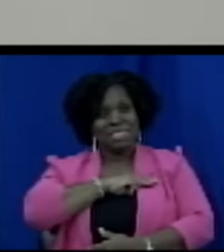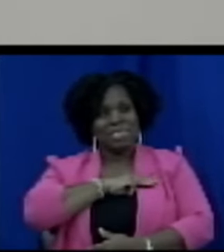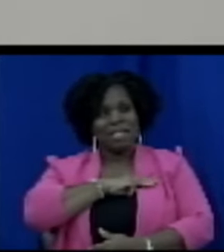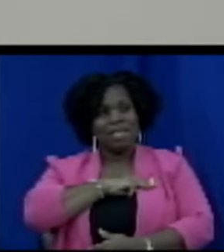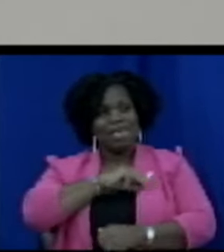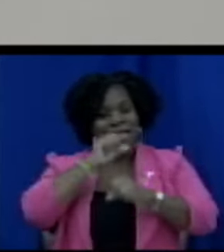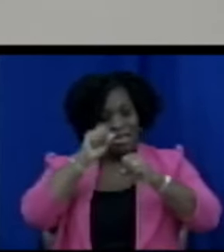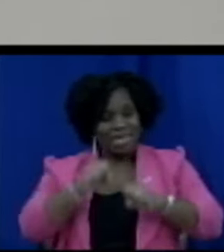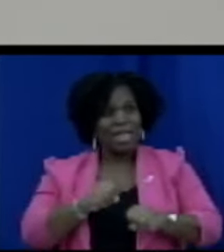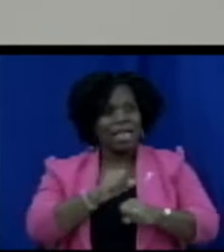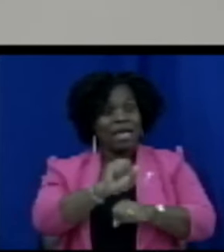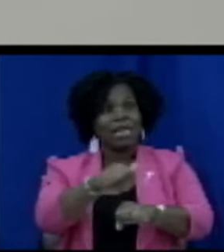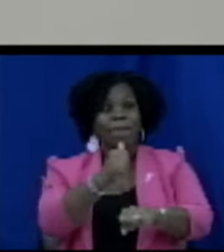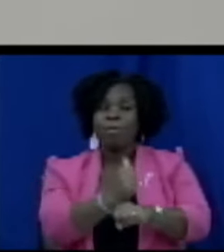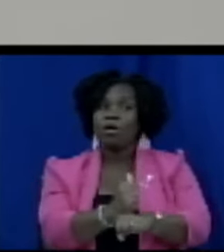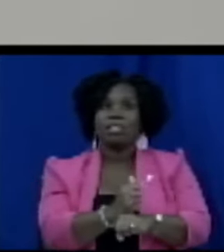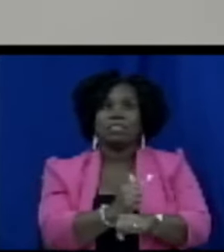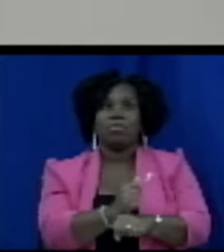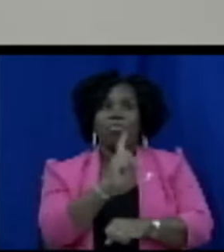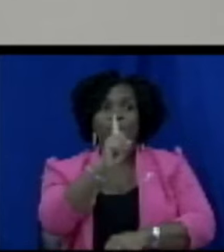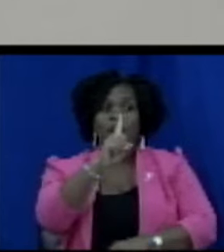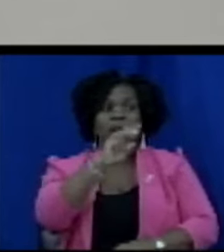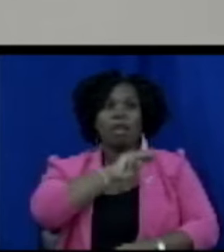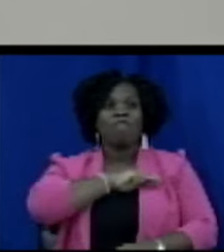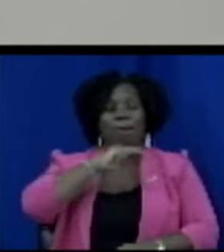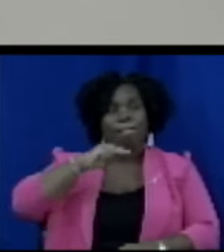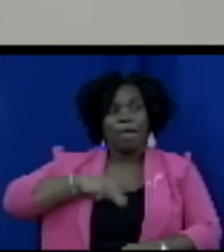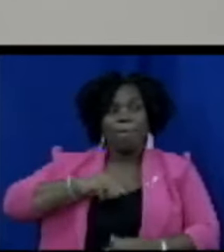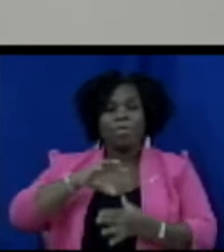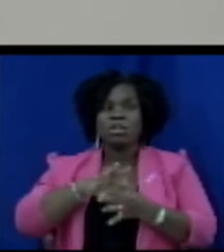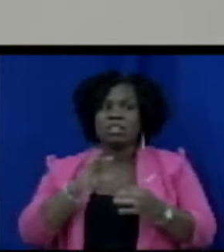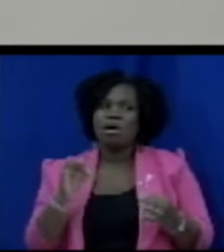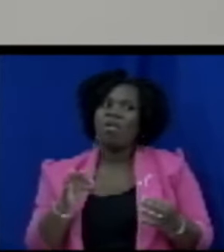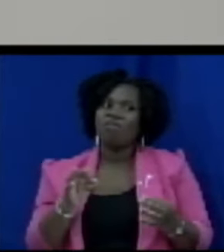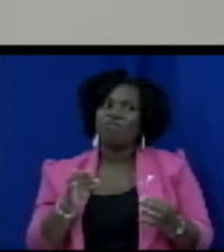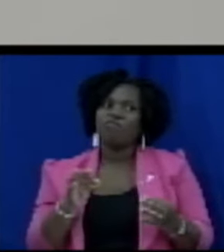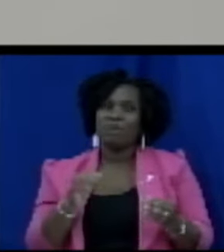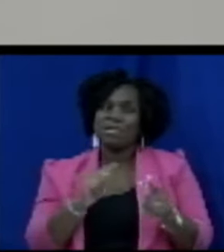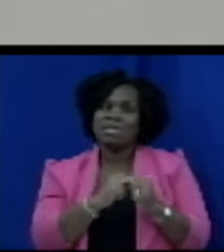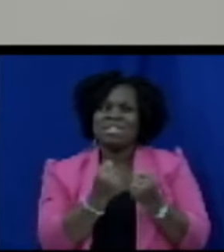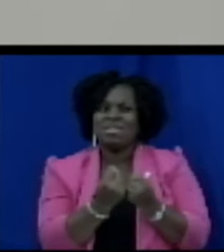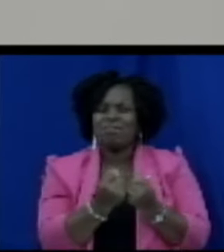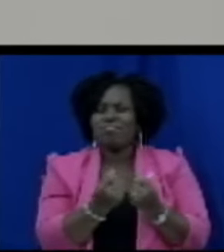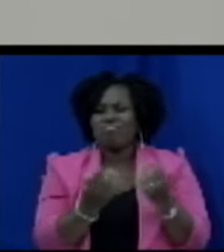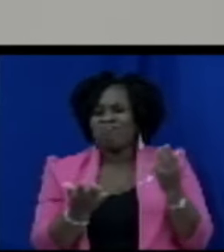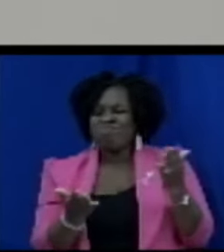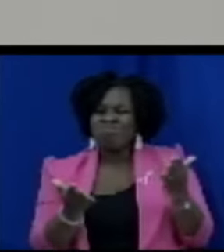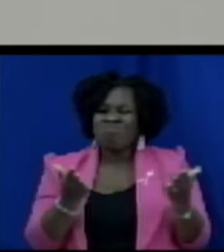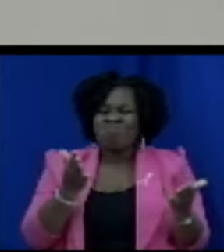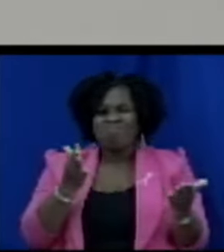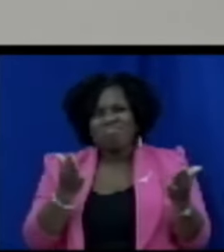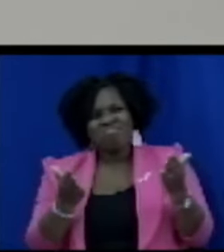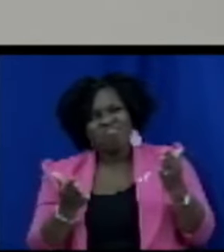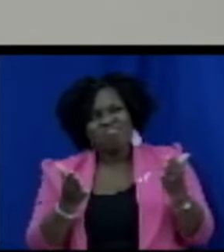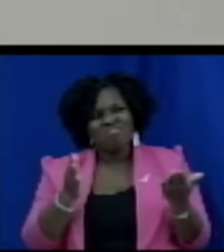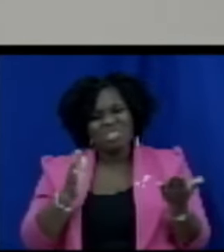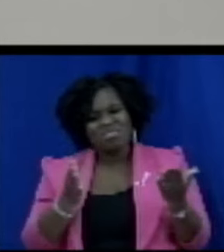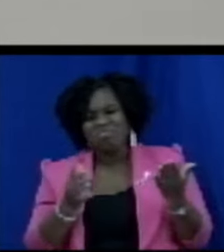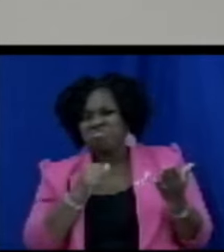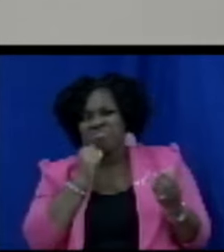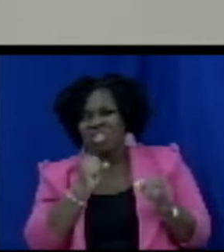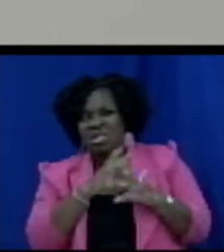one of the members of the board there seem to be some conflict in the sense that